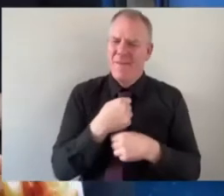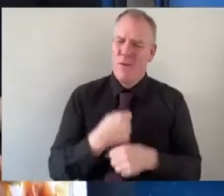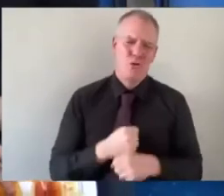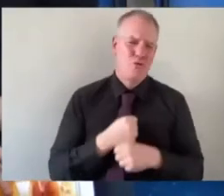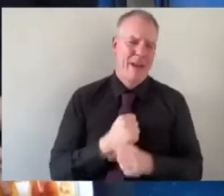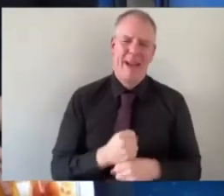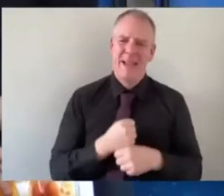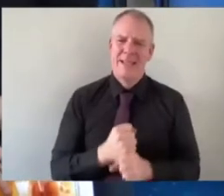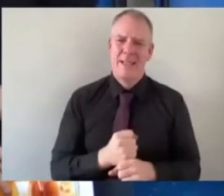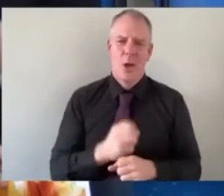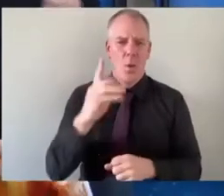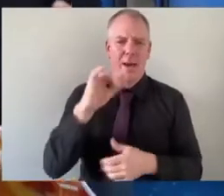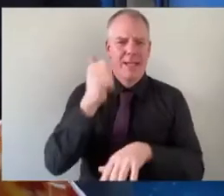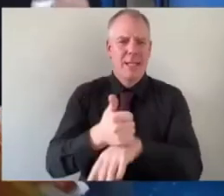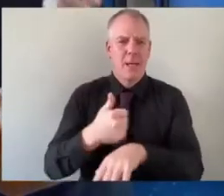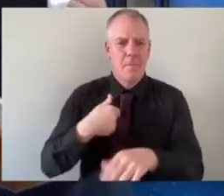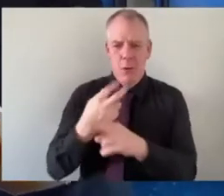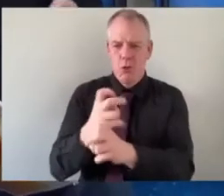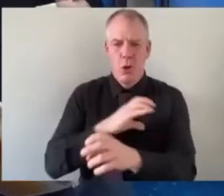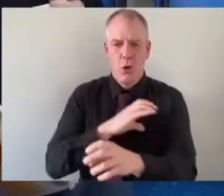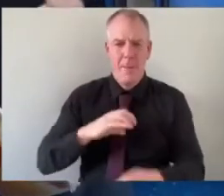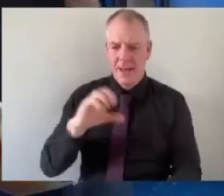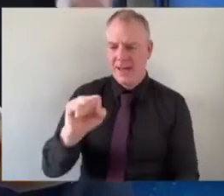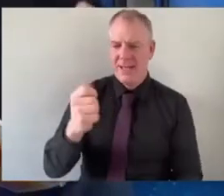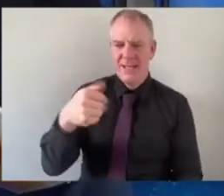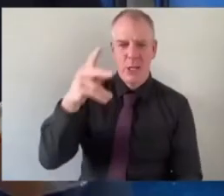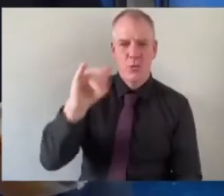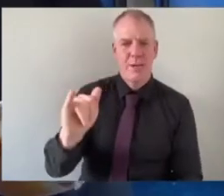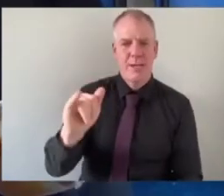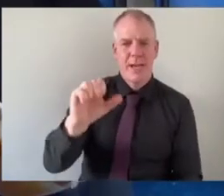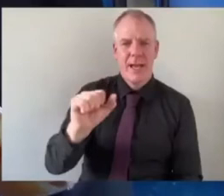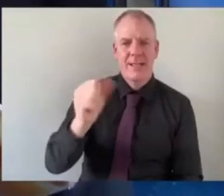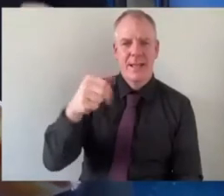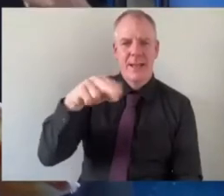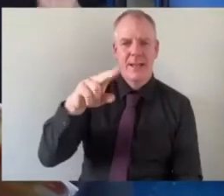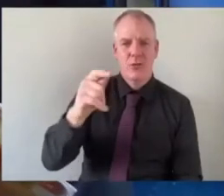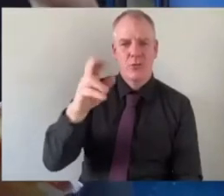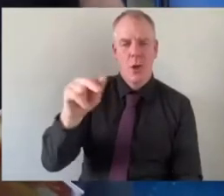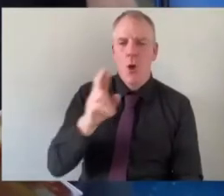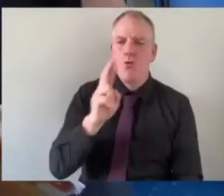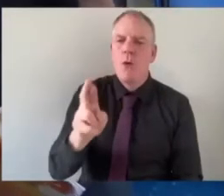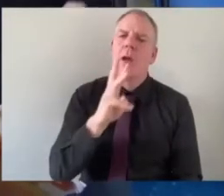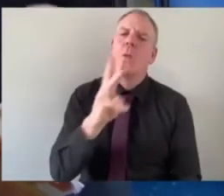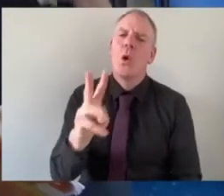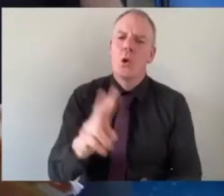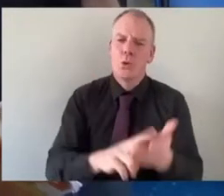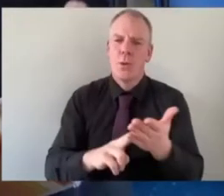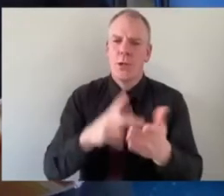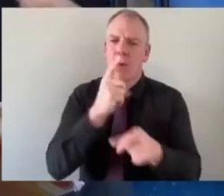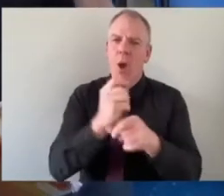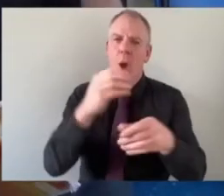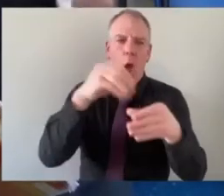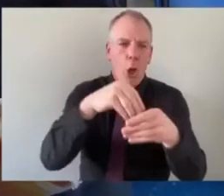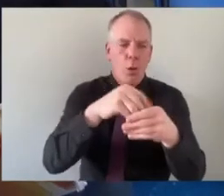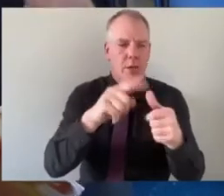i set up the sanctuary runners i get frustrated by the words that are the right words to use you know when you're talking about inclusion and diversity